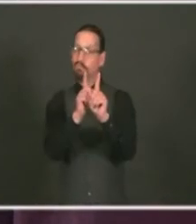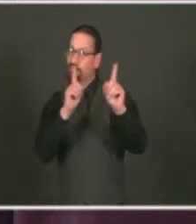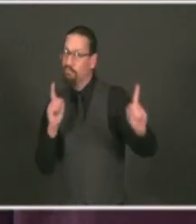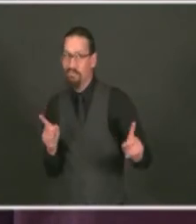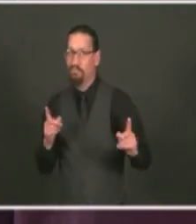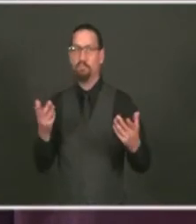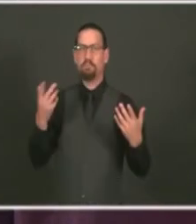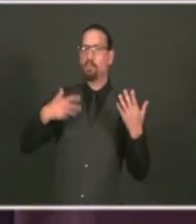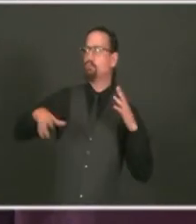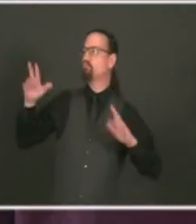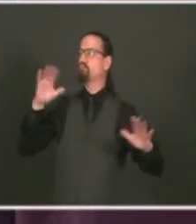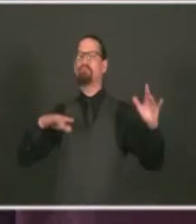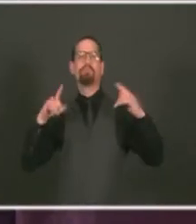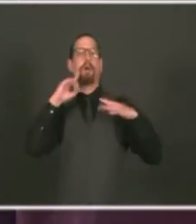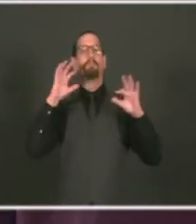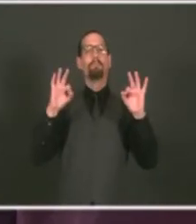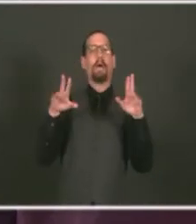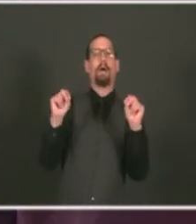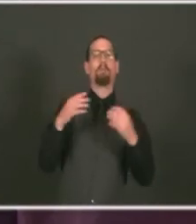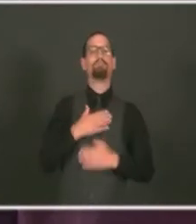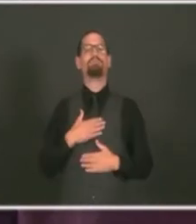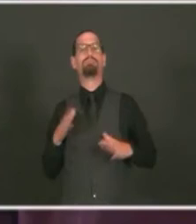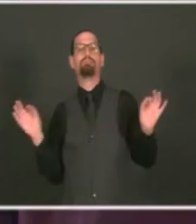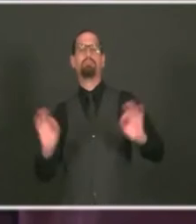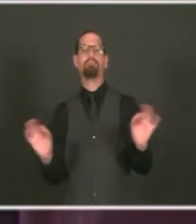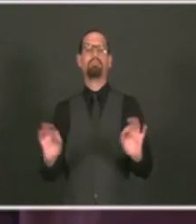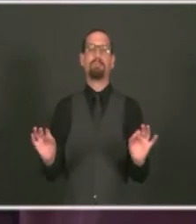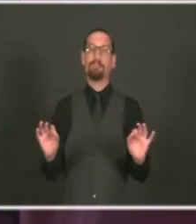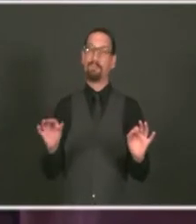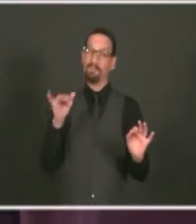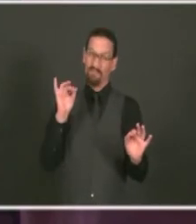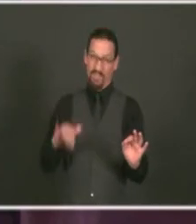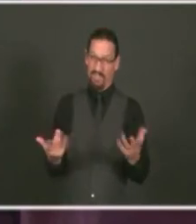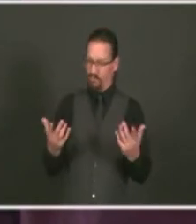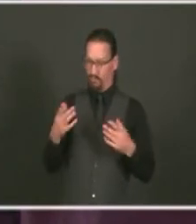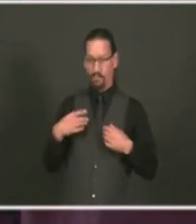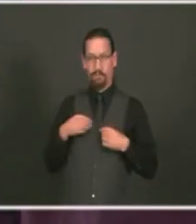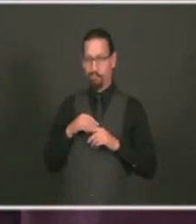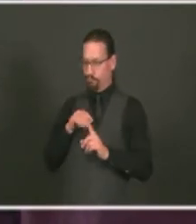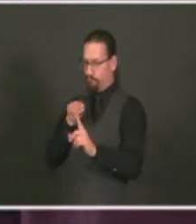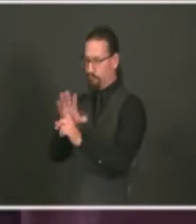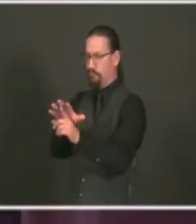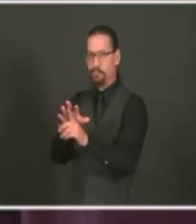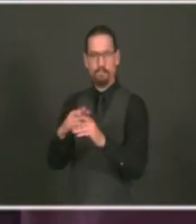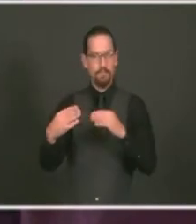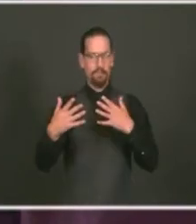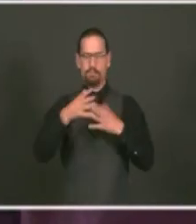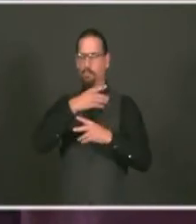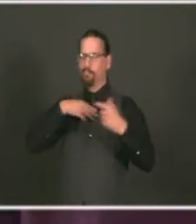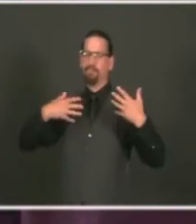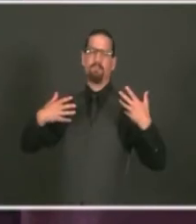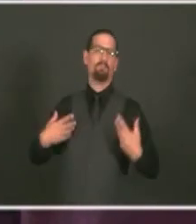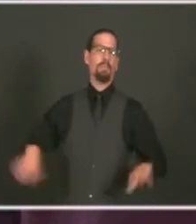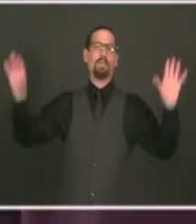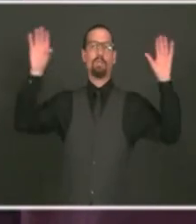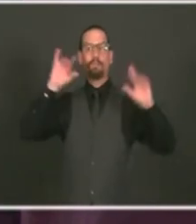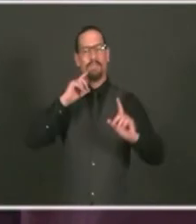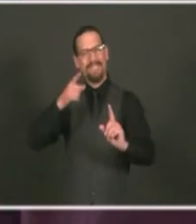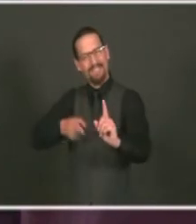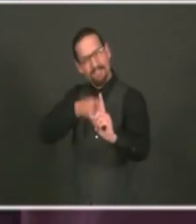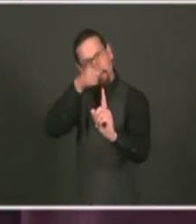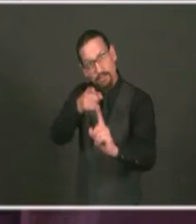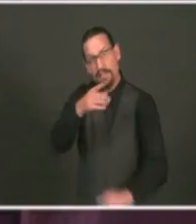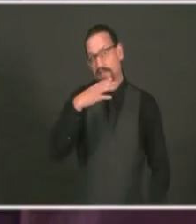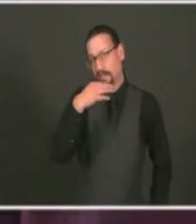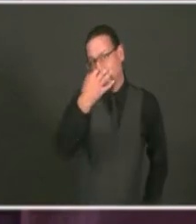So I'm talking directly to the group of folks in that age group and asking you to do better. You